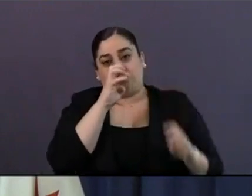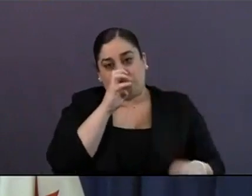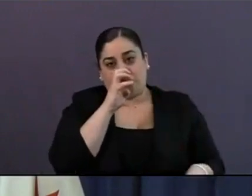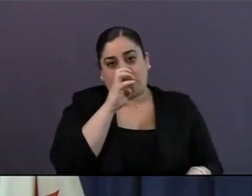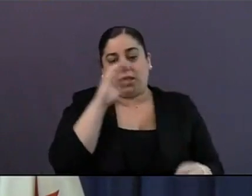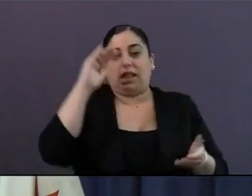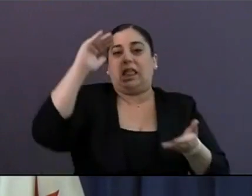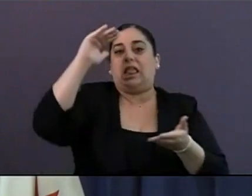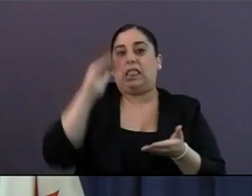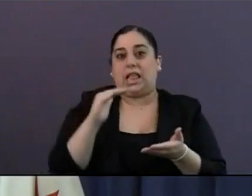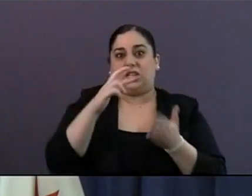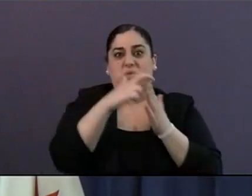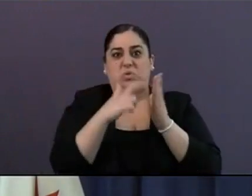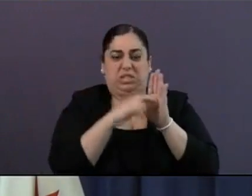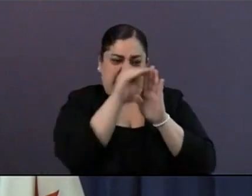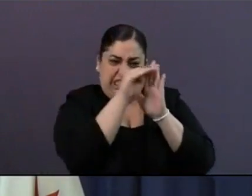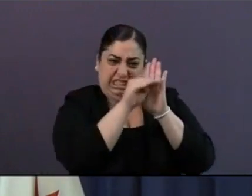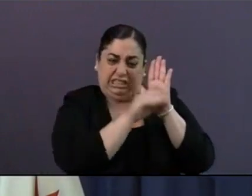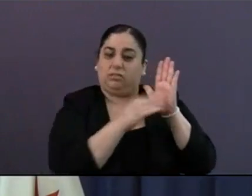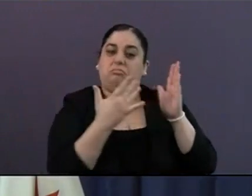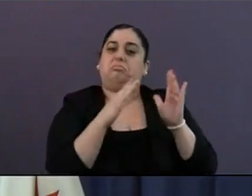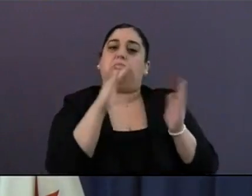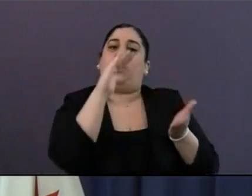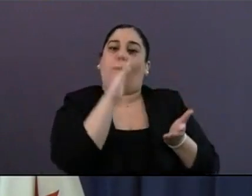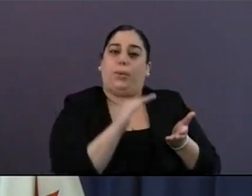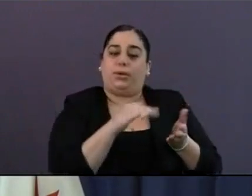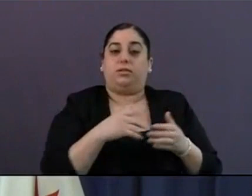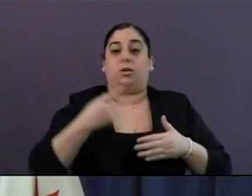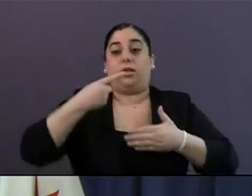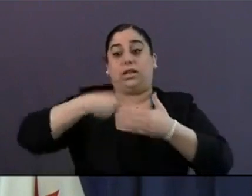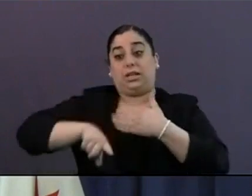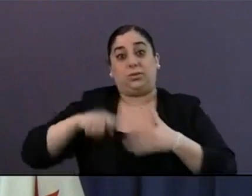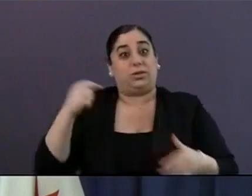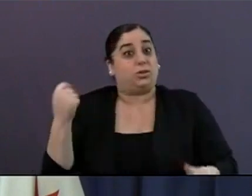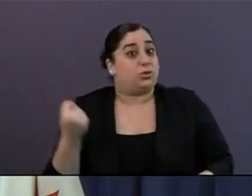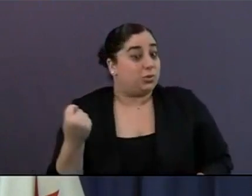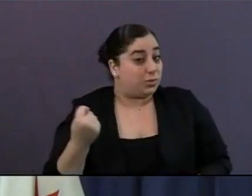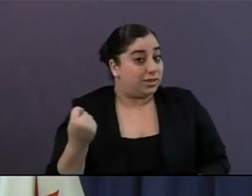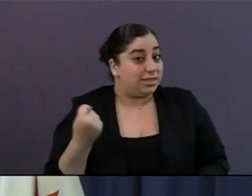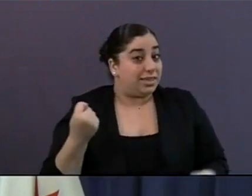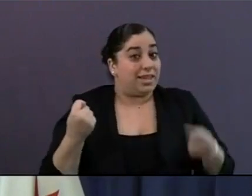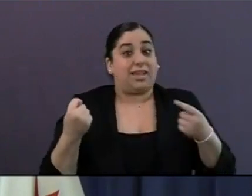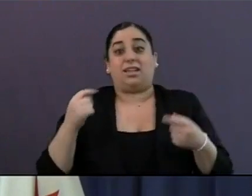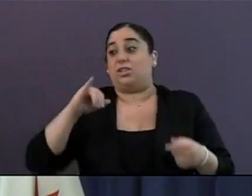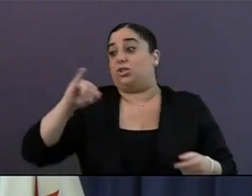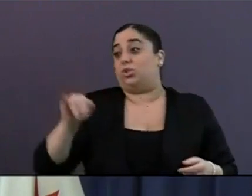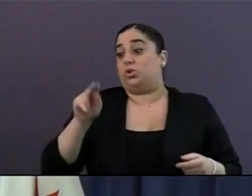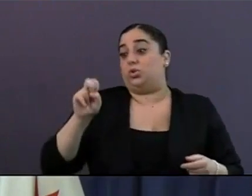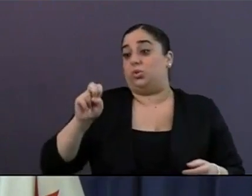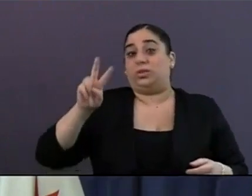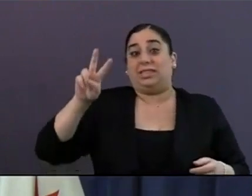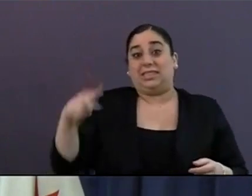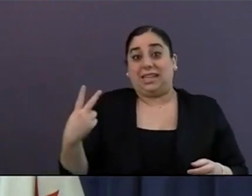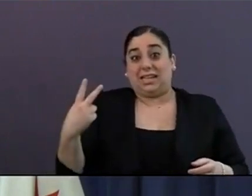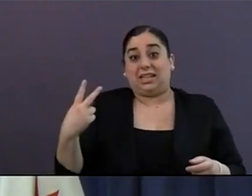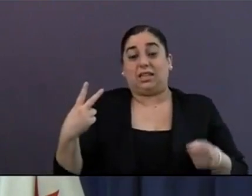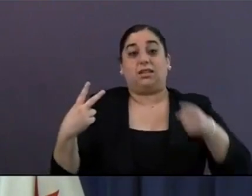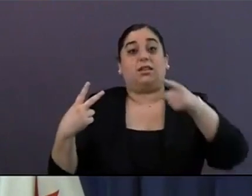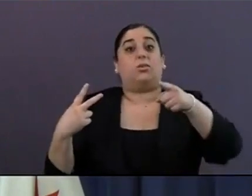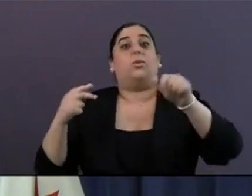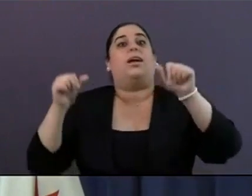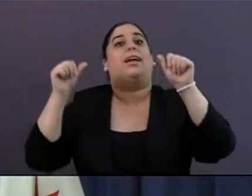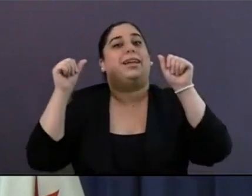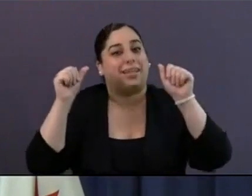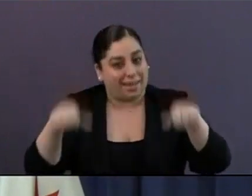Starting this Tuesday, June 2nd, sitting on the beach will be allowed for sunbathing and relaxing with your household